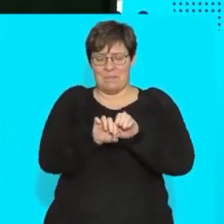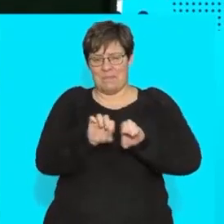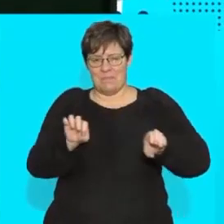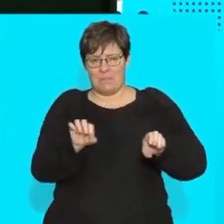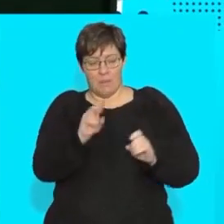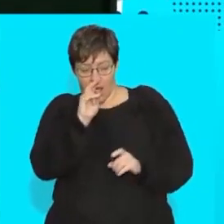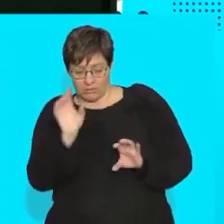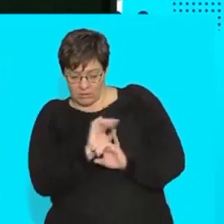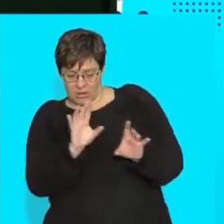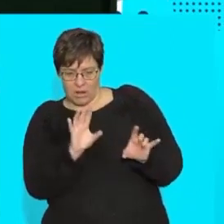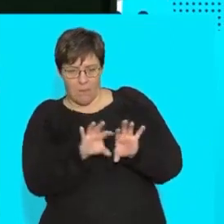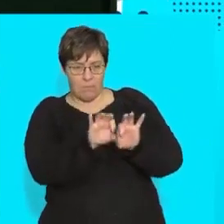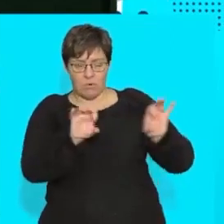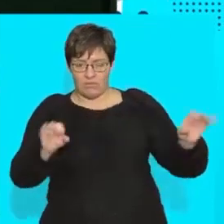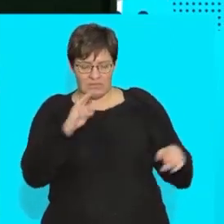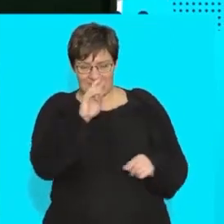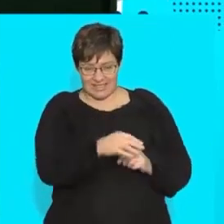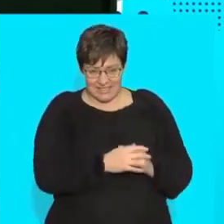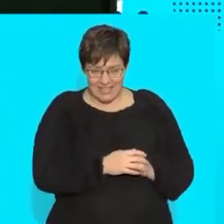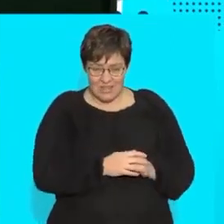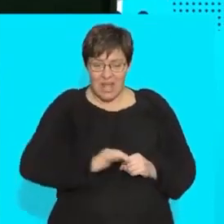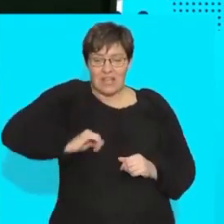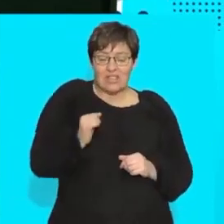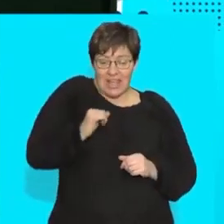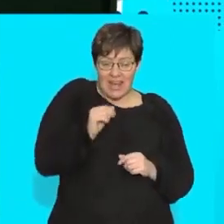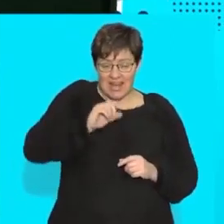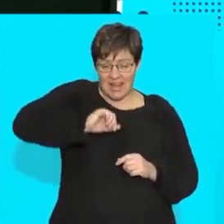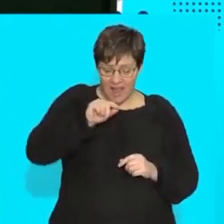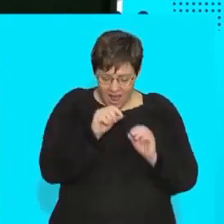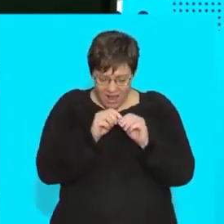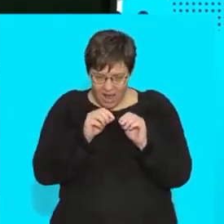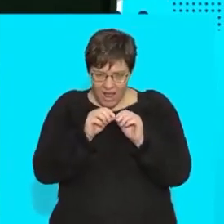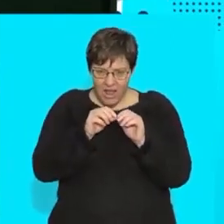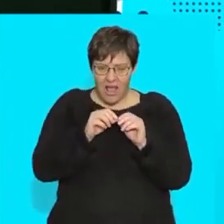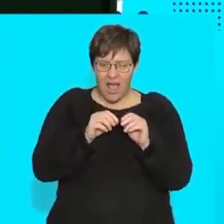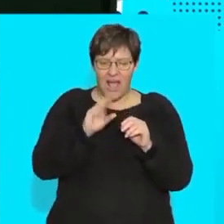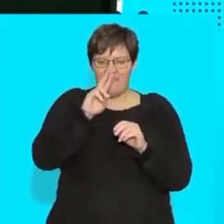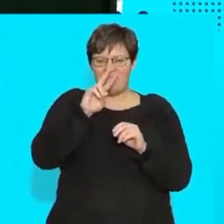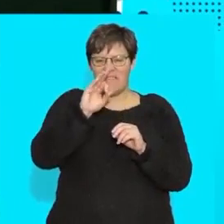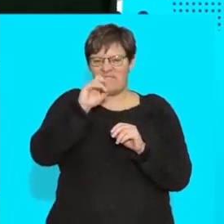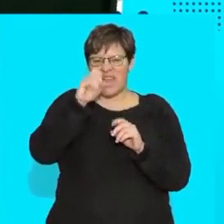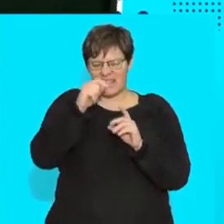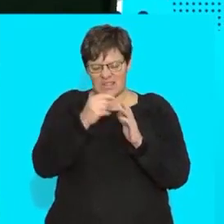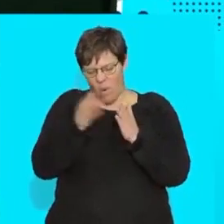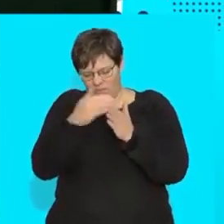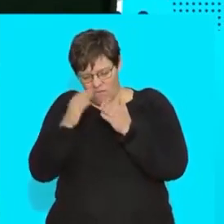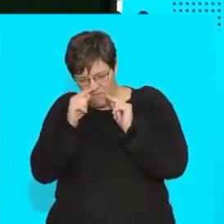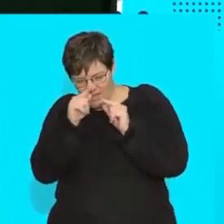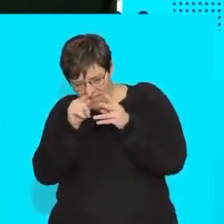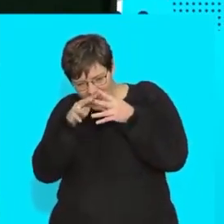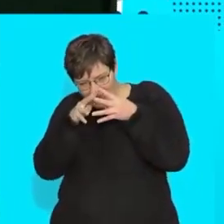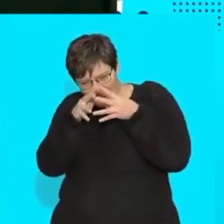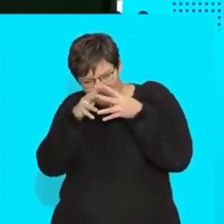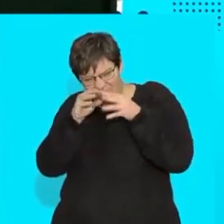obvious as my buruvos so next time you play with your chicken wing just take the fat out your skin and just have a look